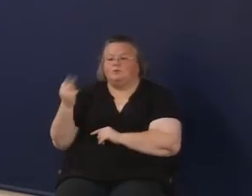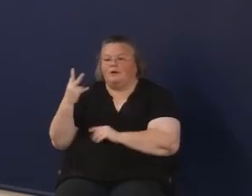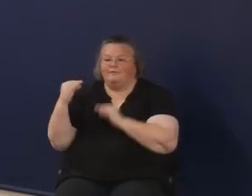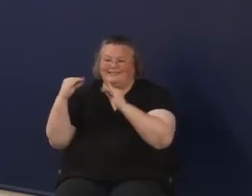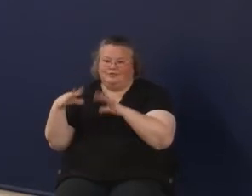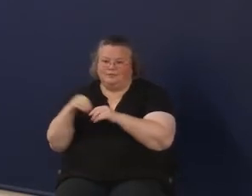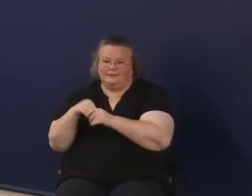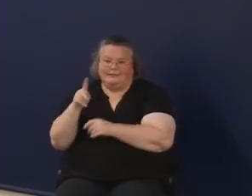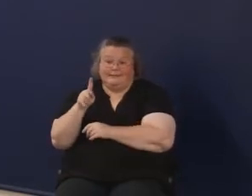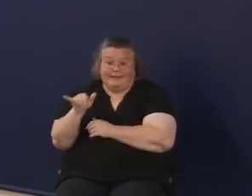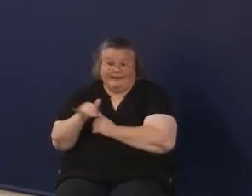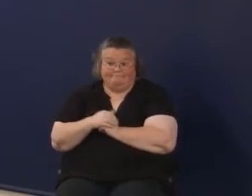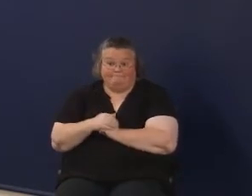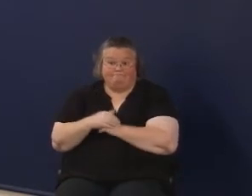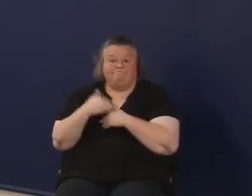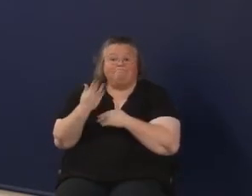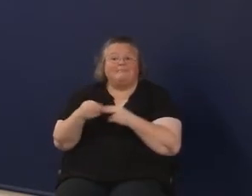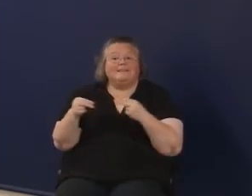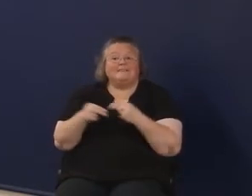of Kentucky.